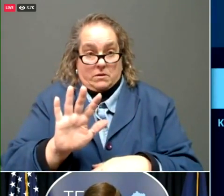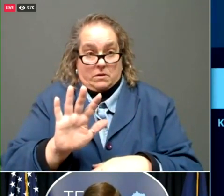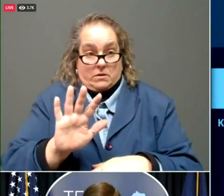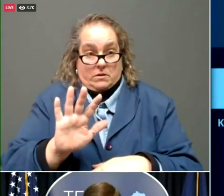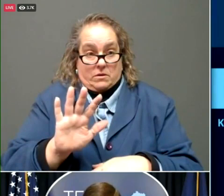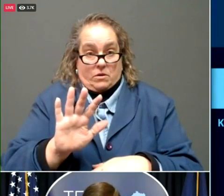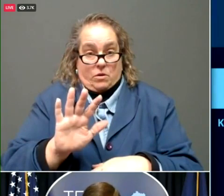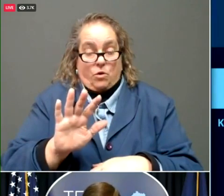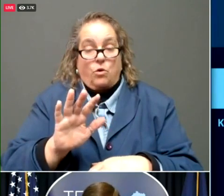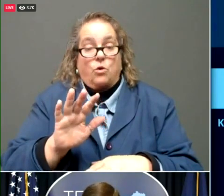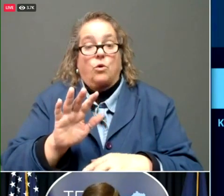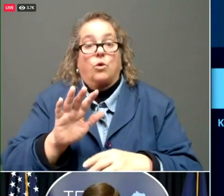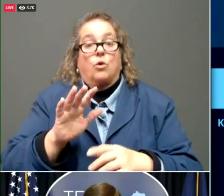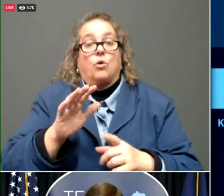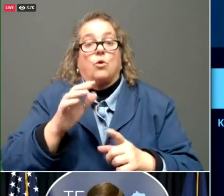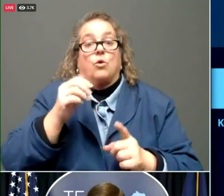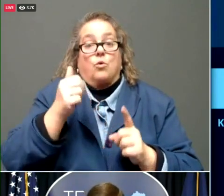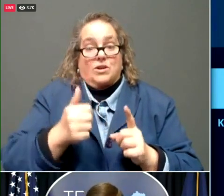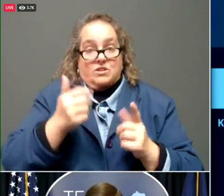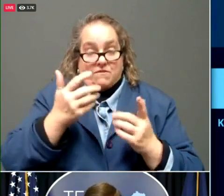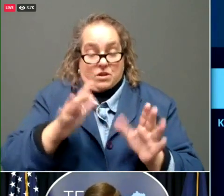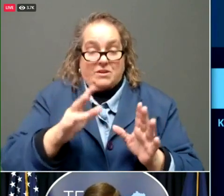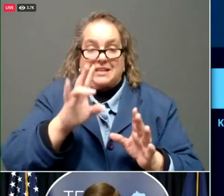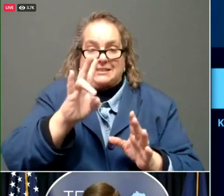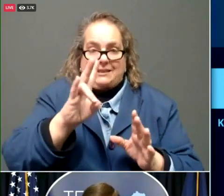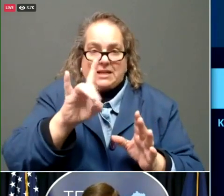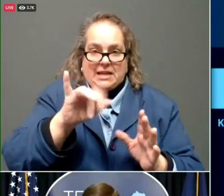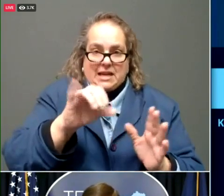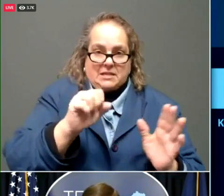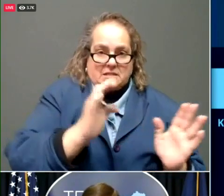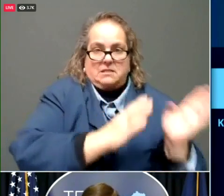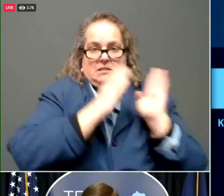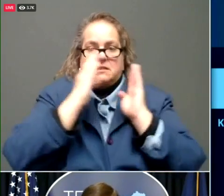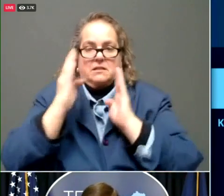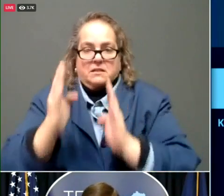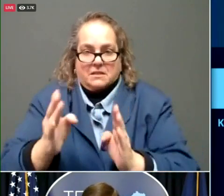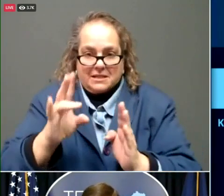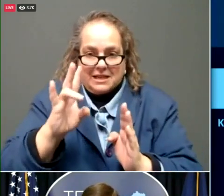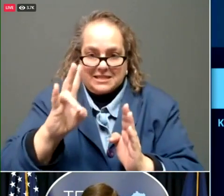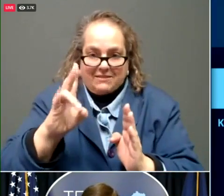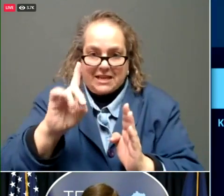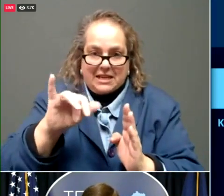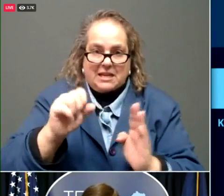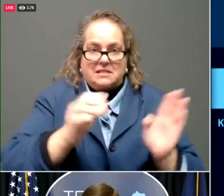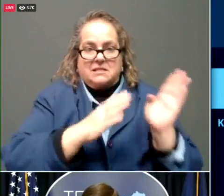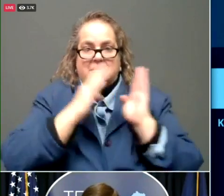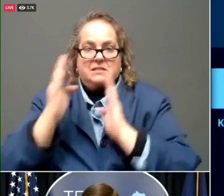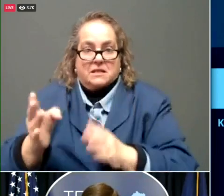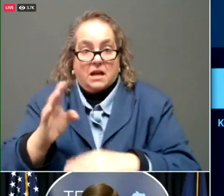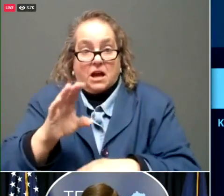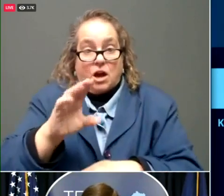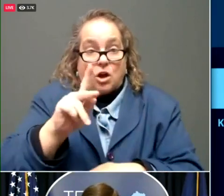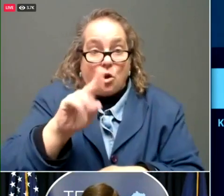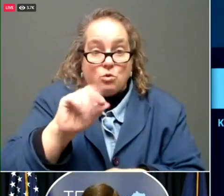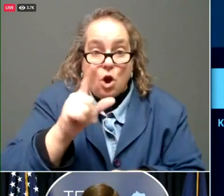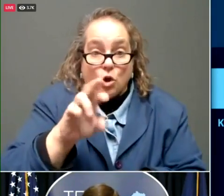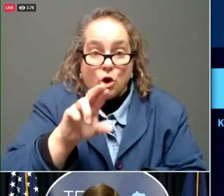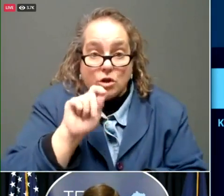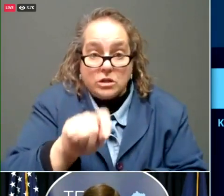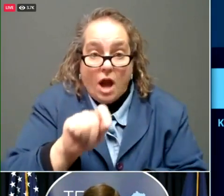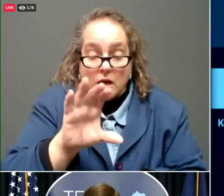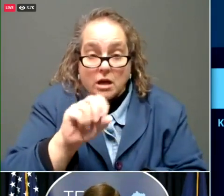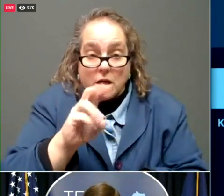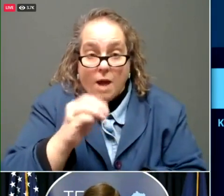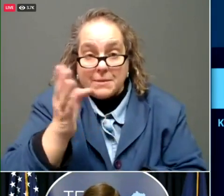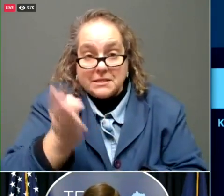rolling seven day appointments. You go to Kroger.com slash covid vaccine or you call eight six six